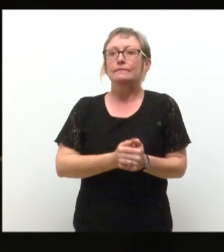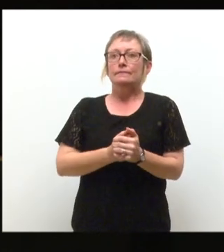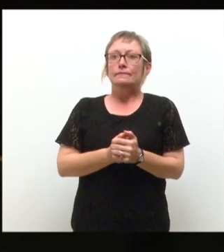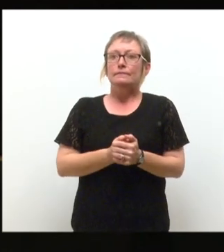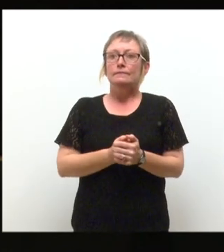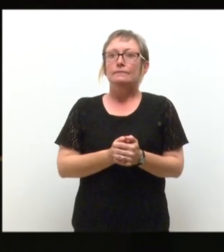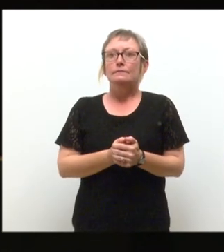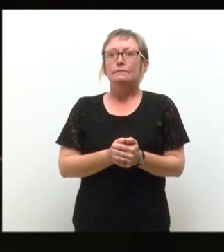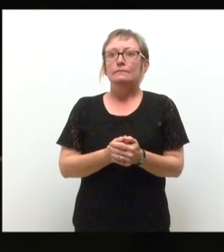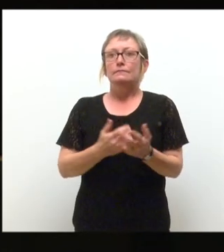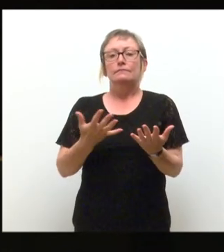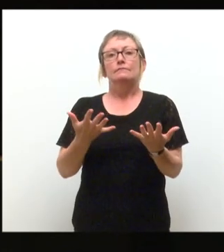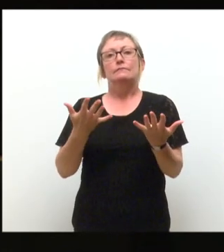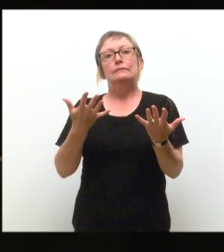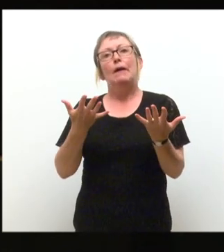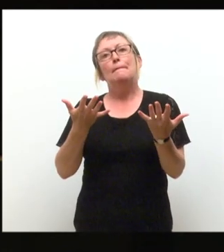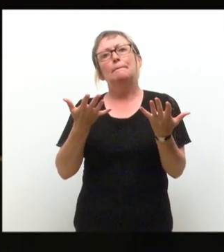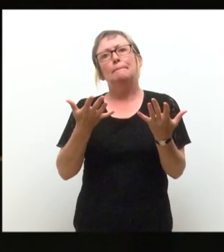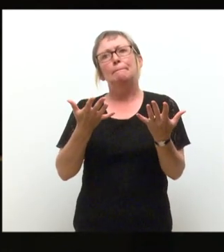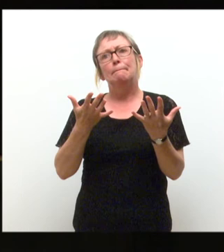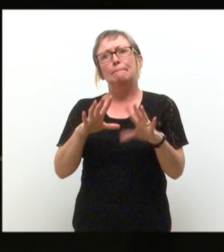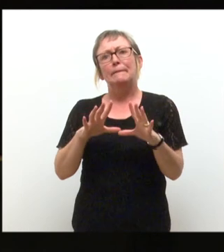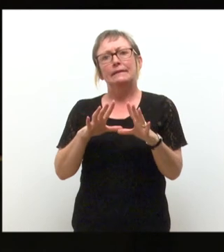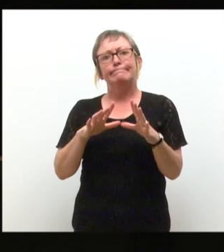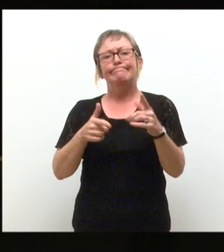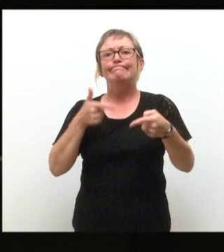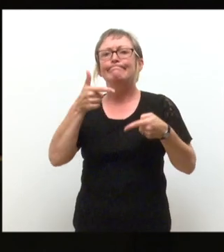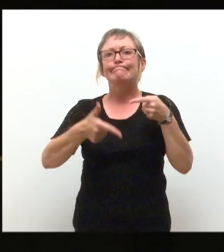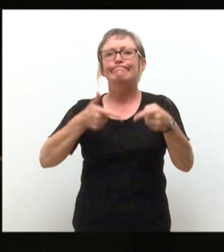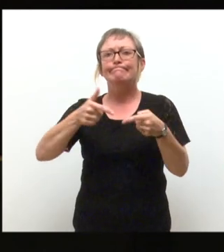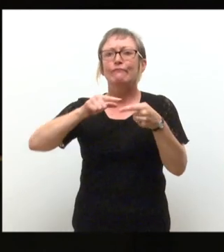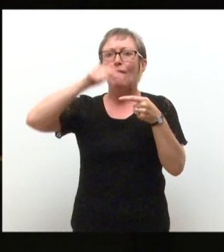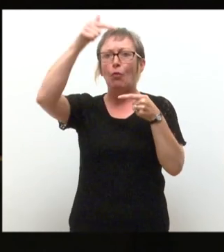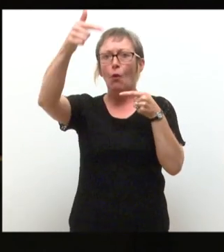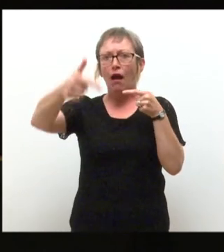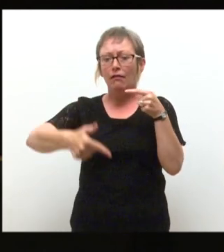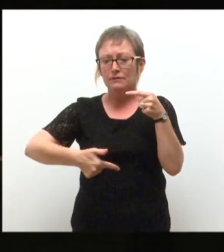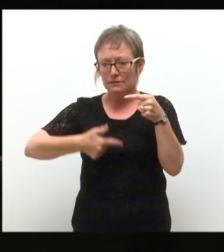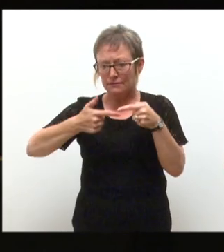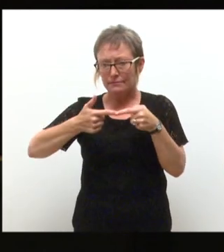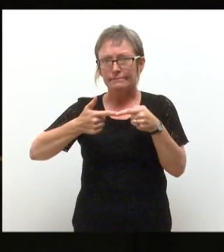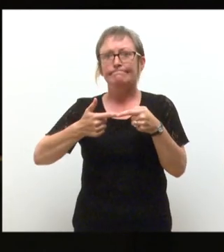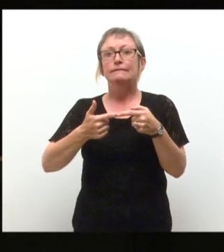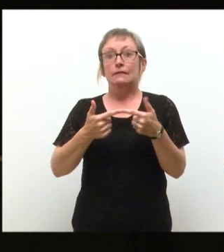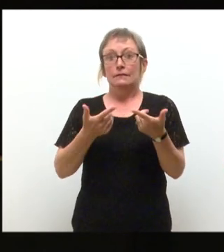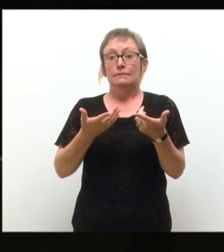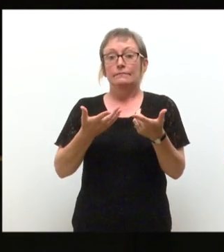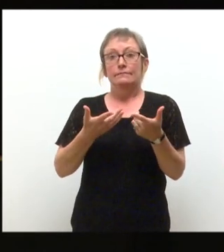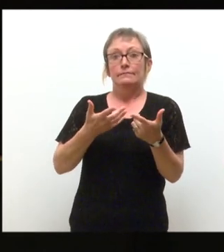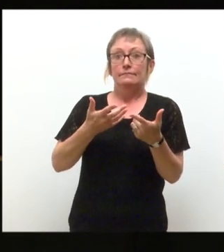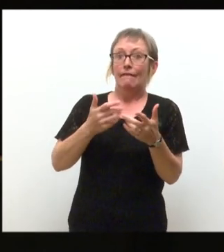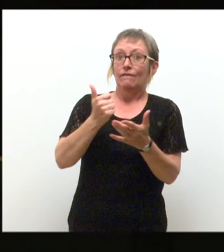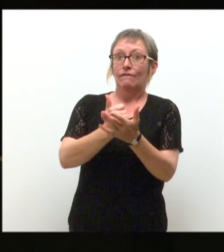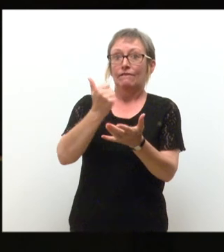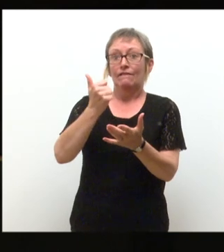I've been somewhat absent whilst peddling around. The world in 80 days, a few records we found. It's a